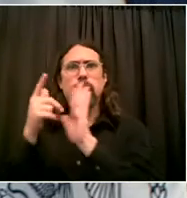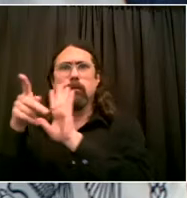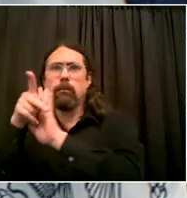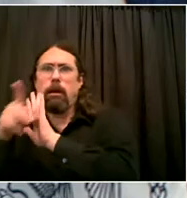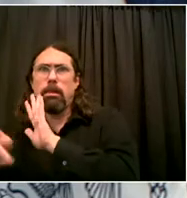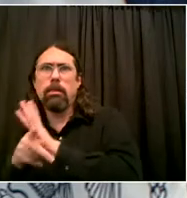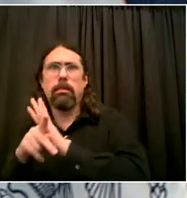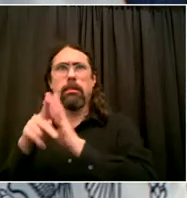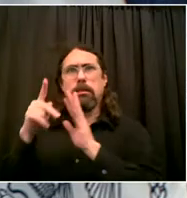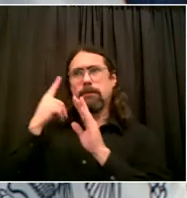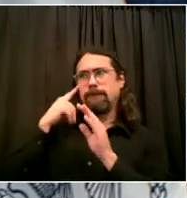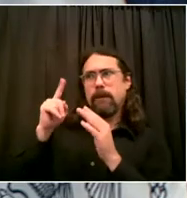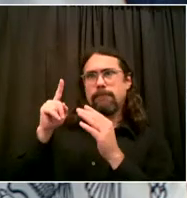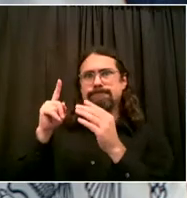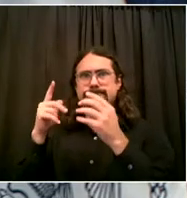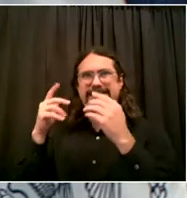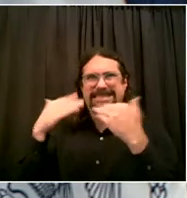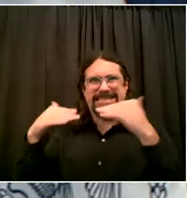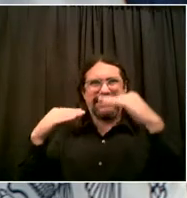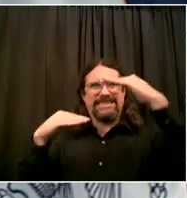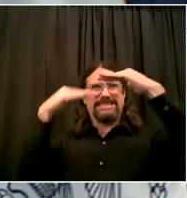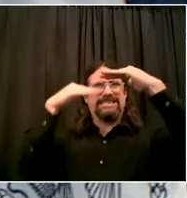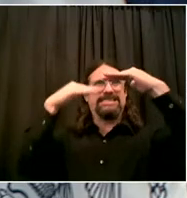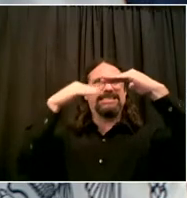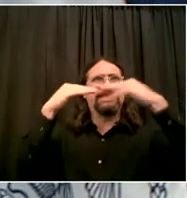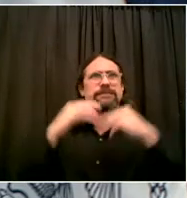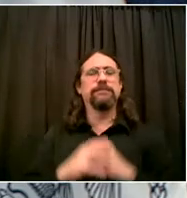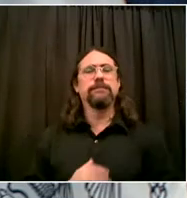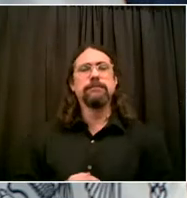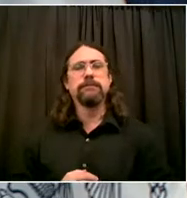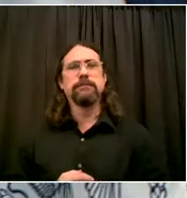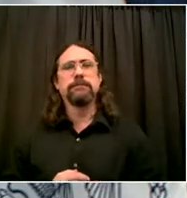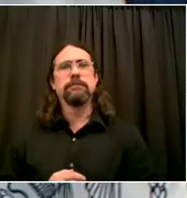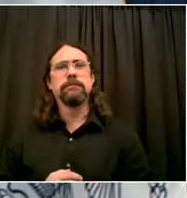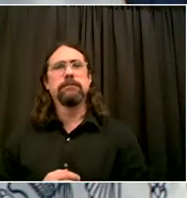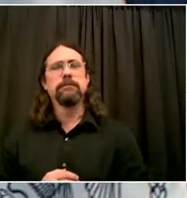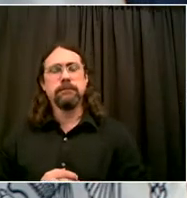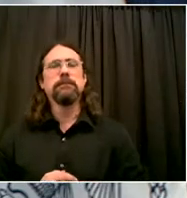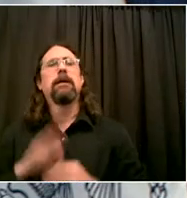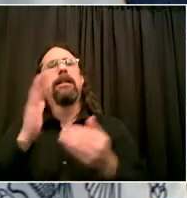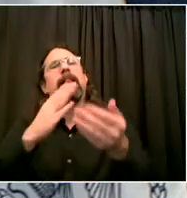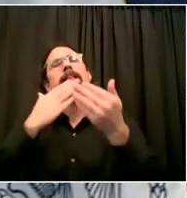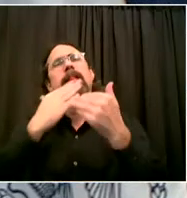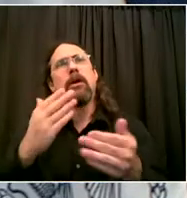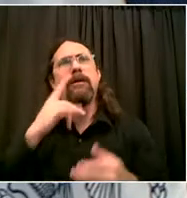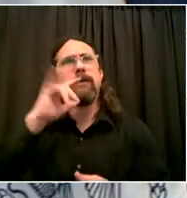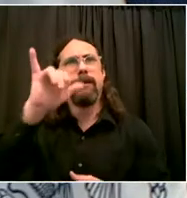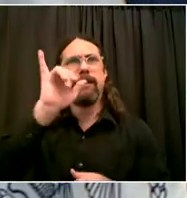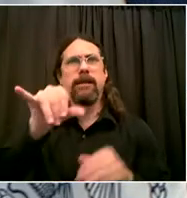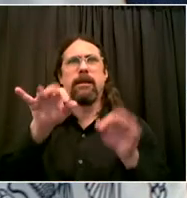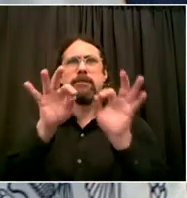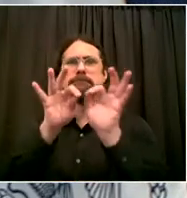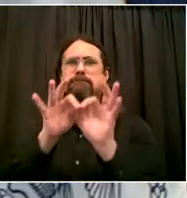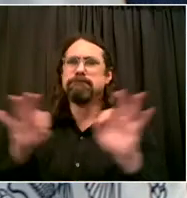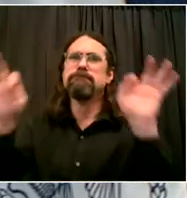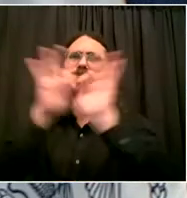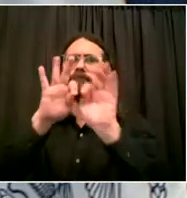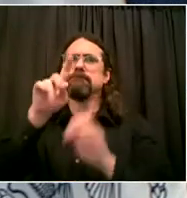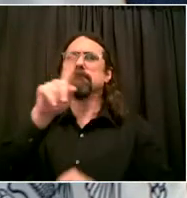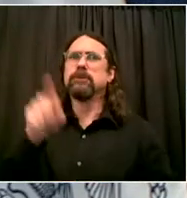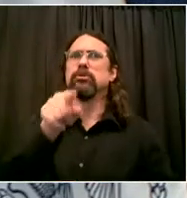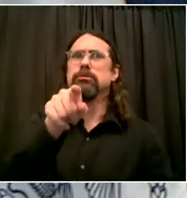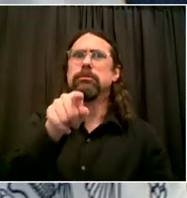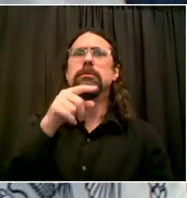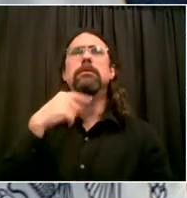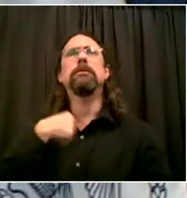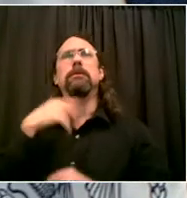indicators really clearly in light of your question. We have three indicators. And what we're most concerned about is when